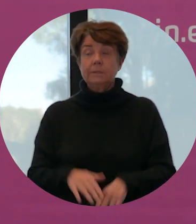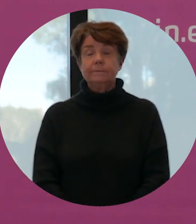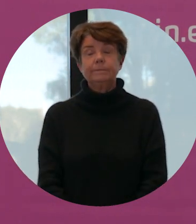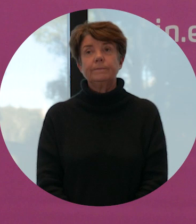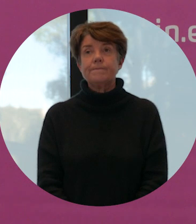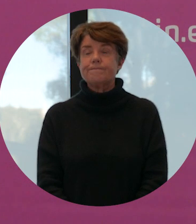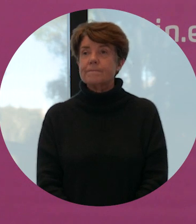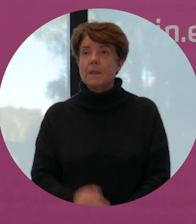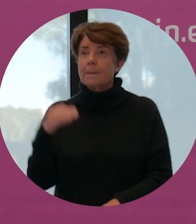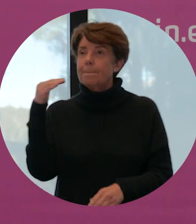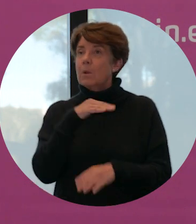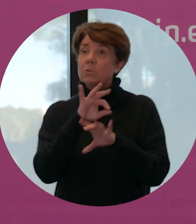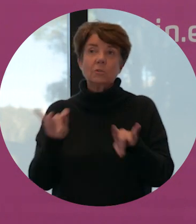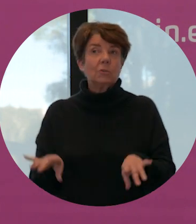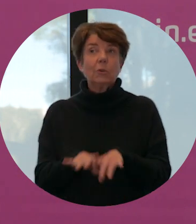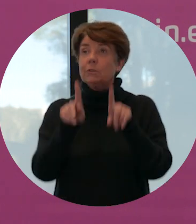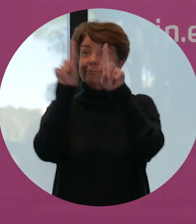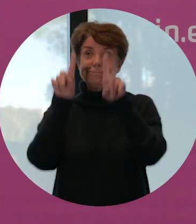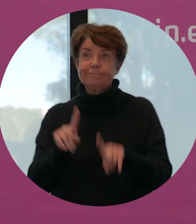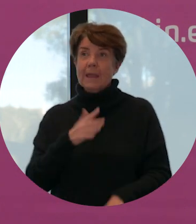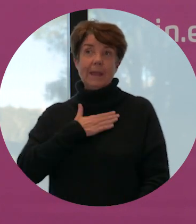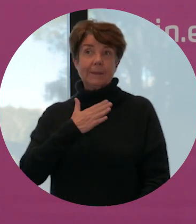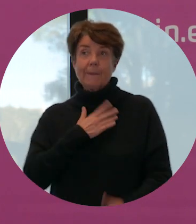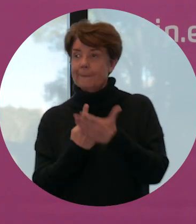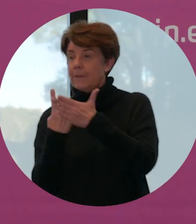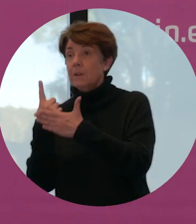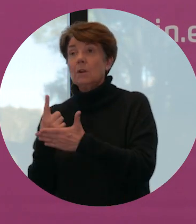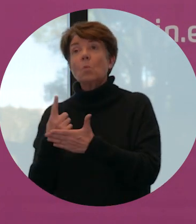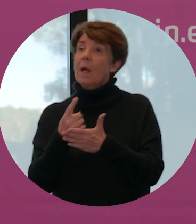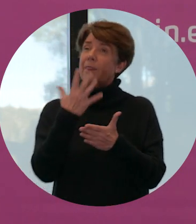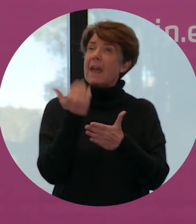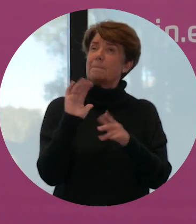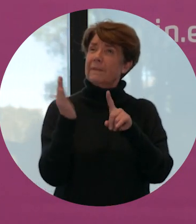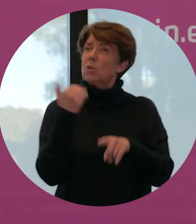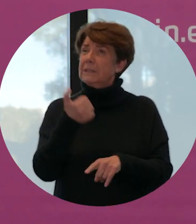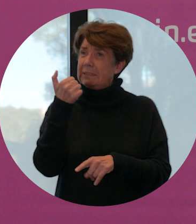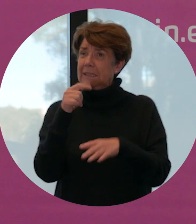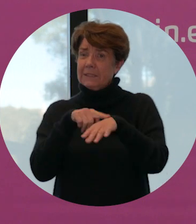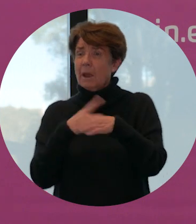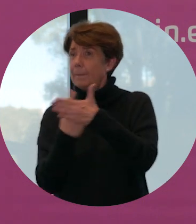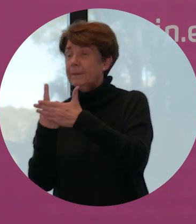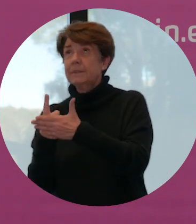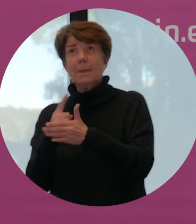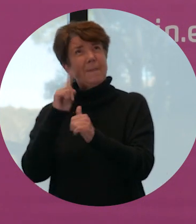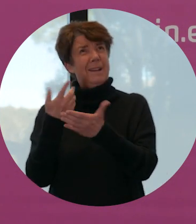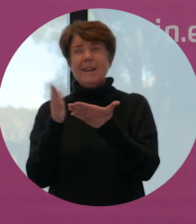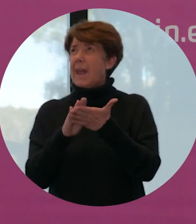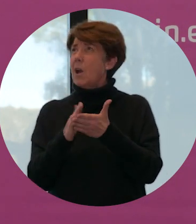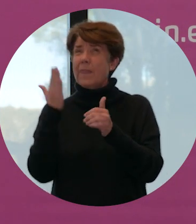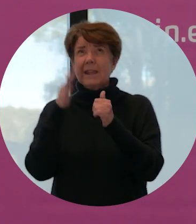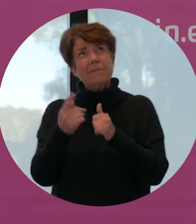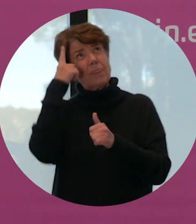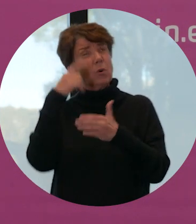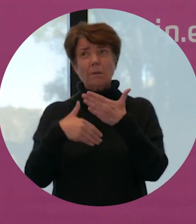Melbourne is not new to the thunderstorm asthma events, however, as we've had six before this. So how do we not see this coming? How do we miss this?